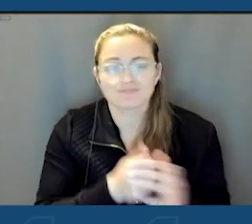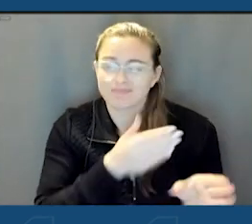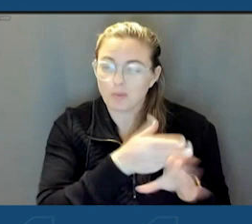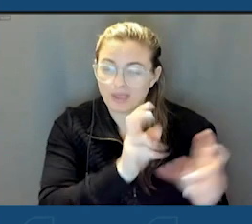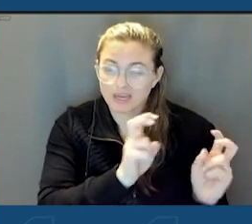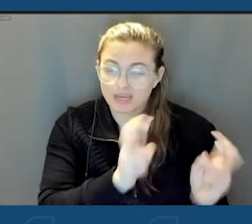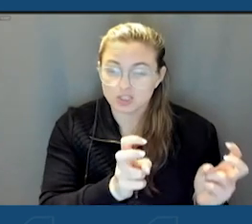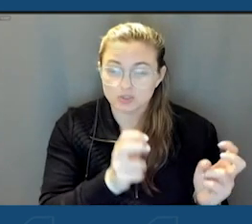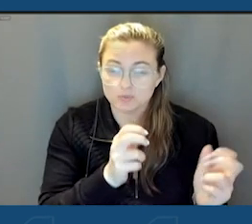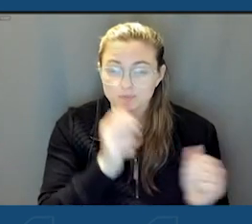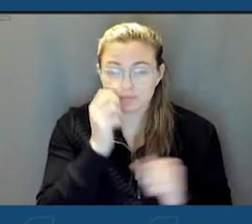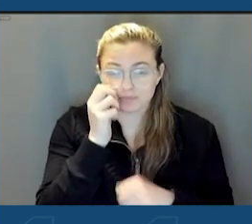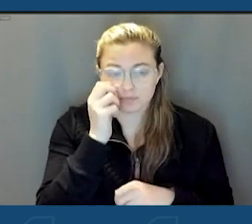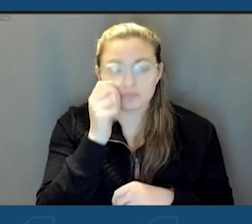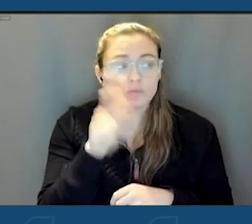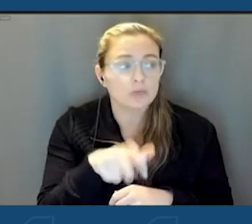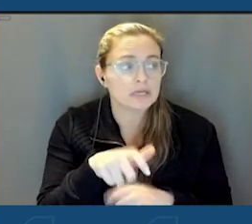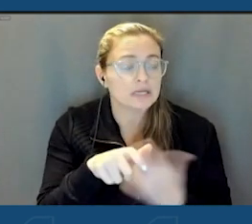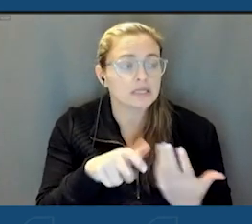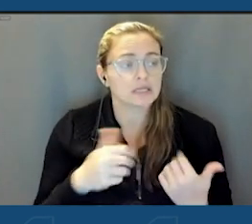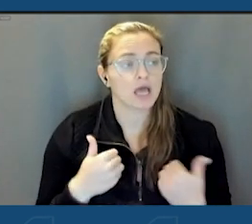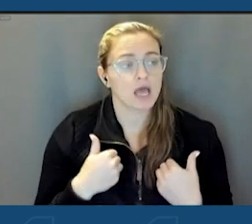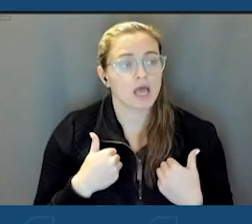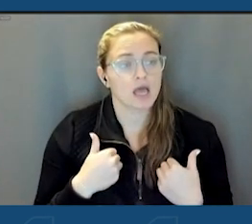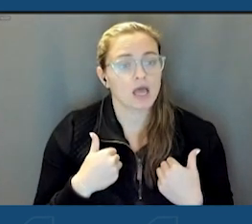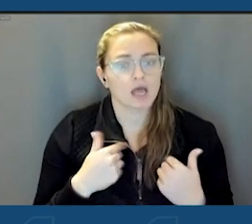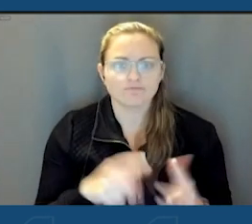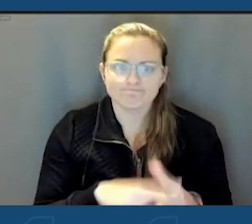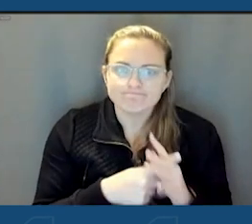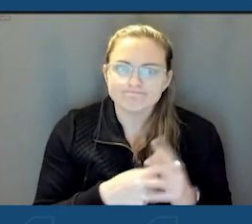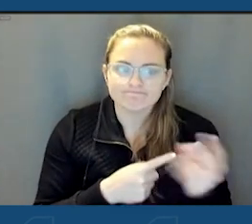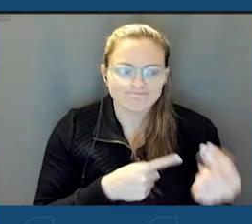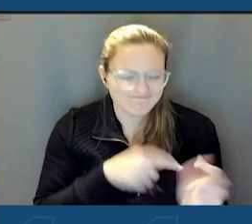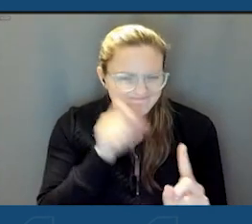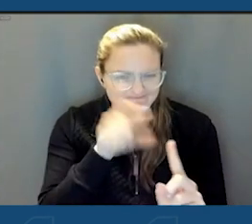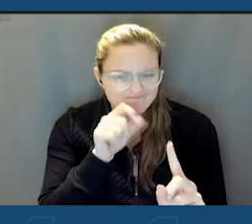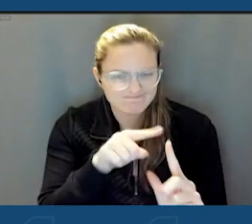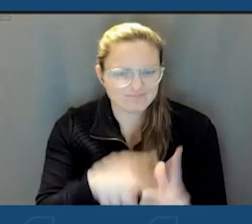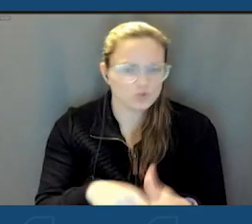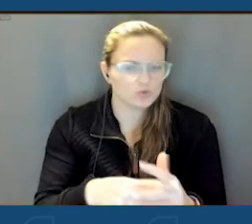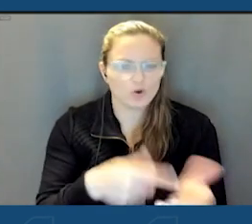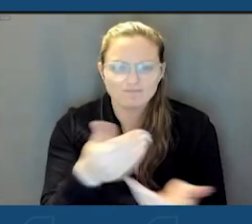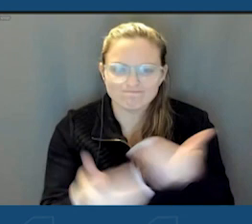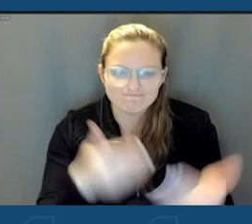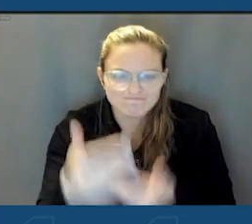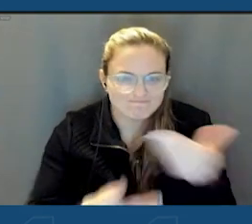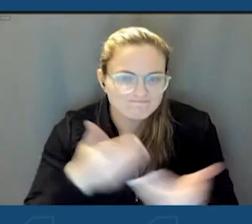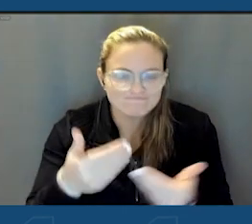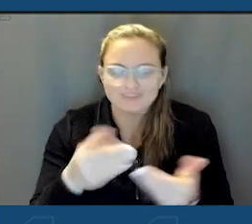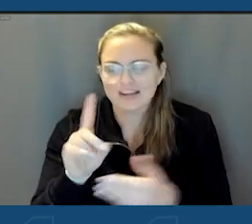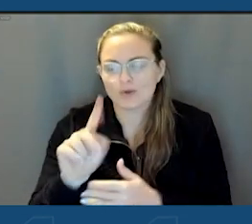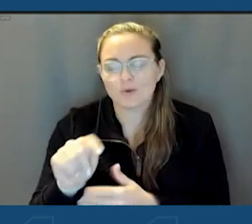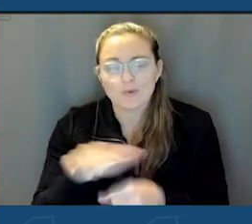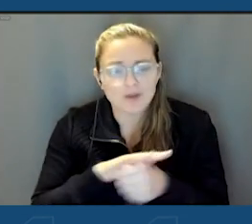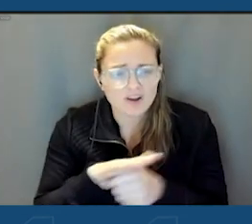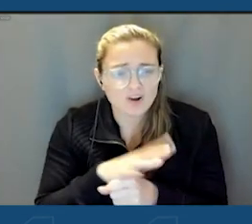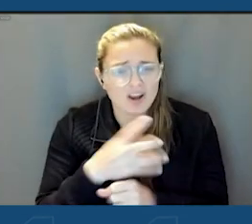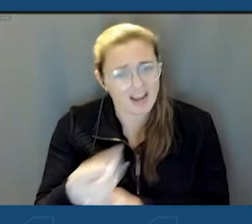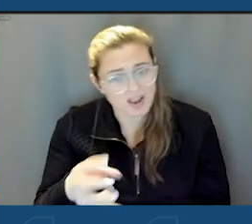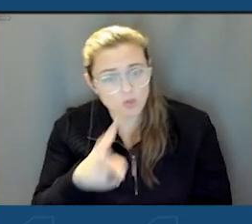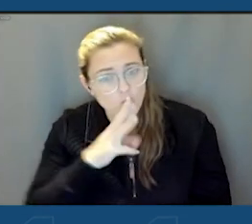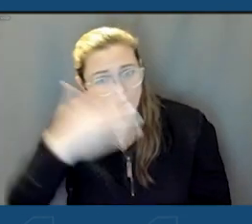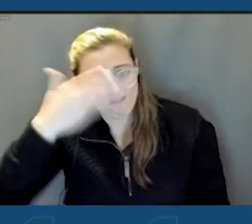that, uh, we needed to have a catalyst, a spark to get things going in our downtown area and our waterfront.